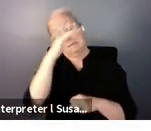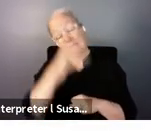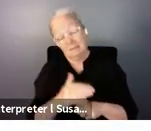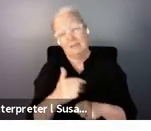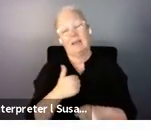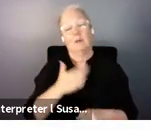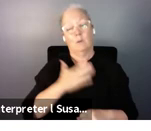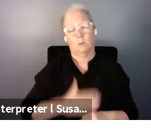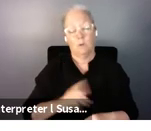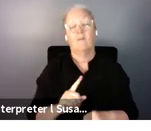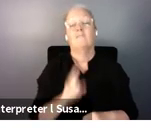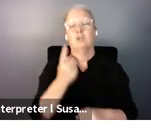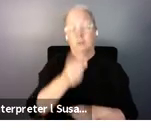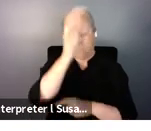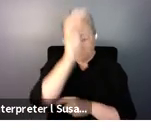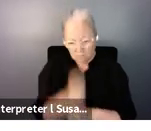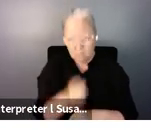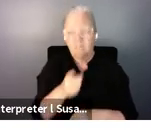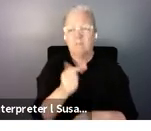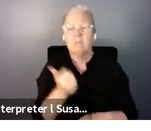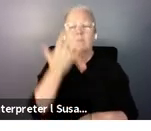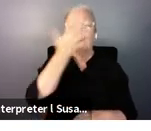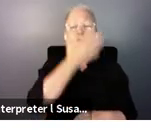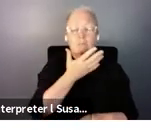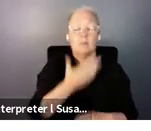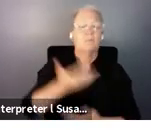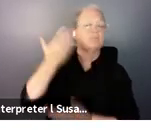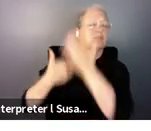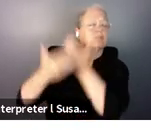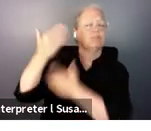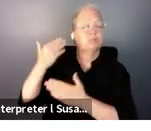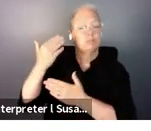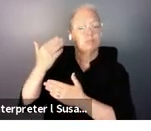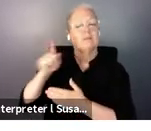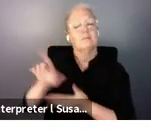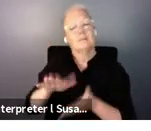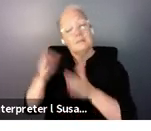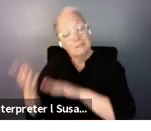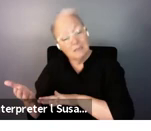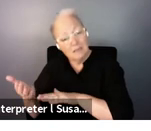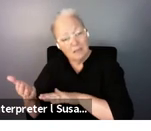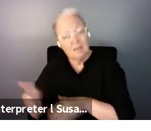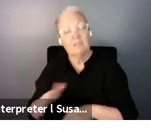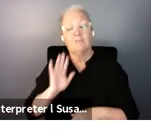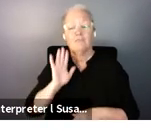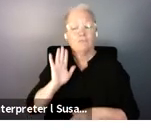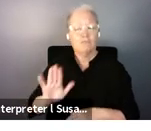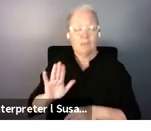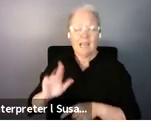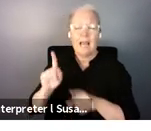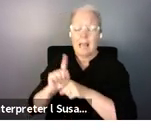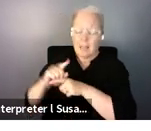Australians past and present to the original custodians on whose lands I am speaking to you from today.